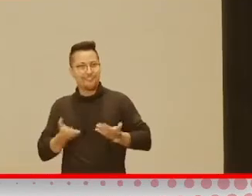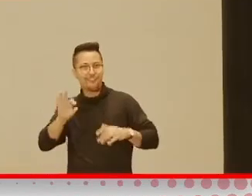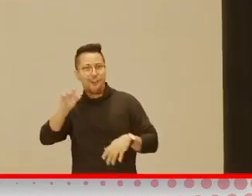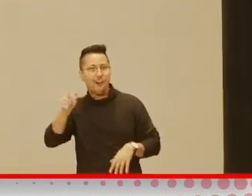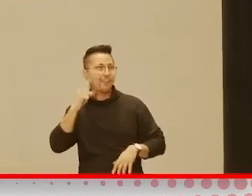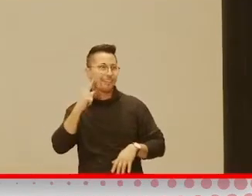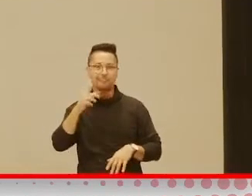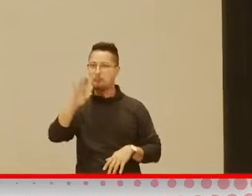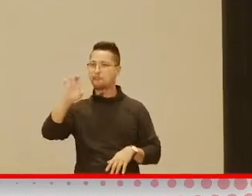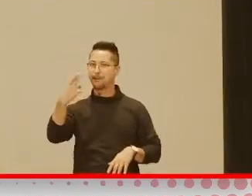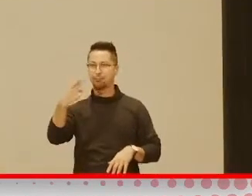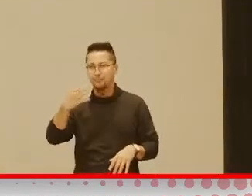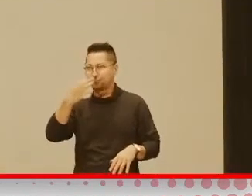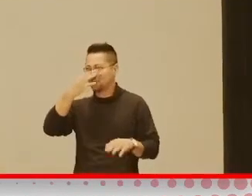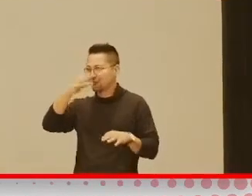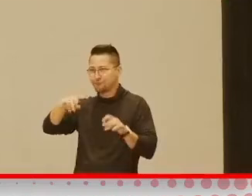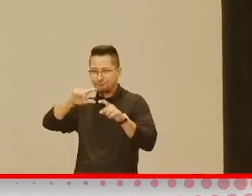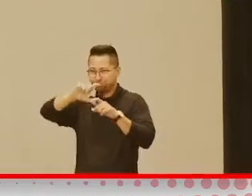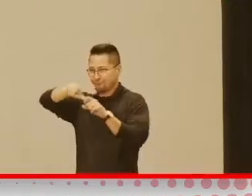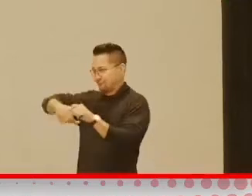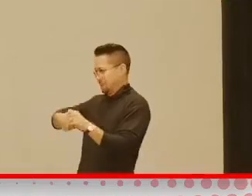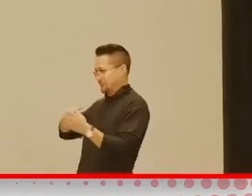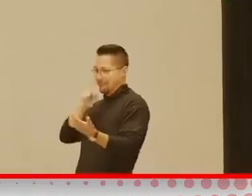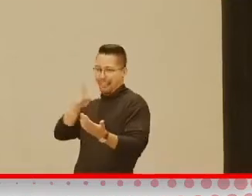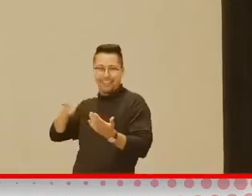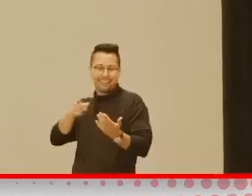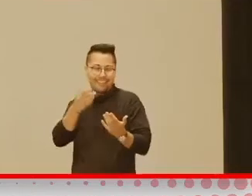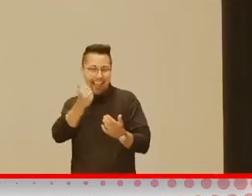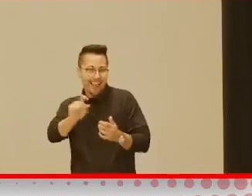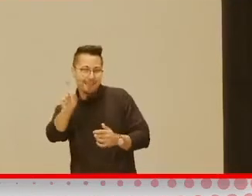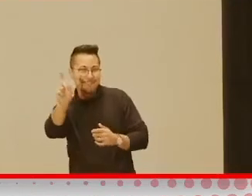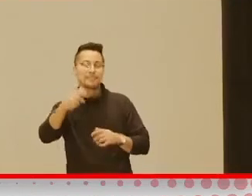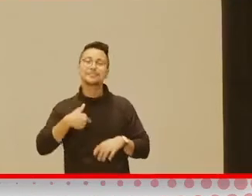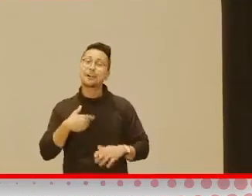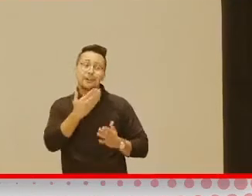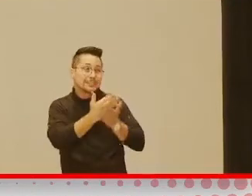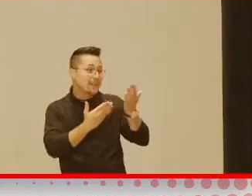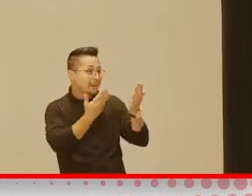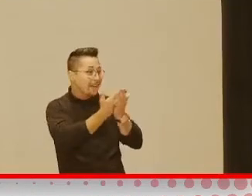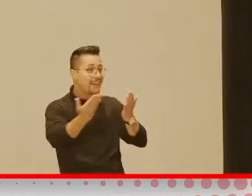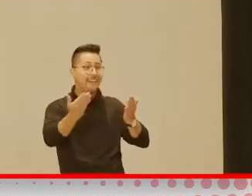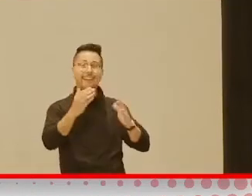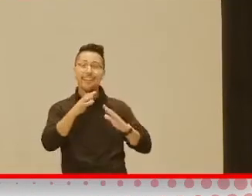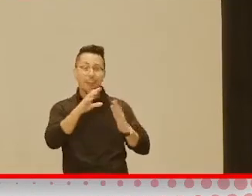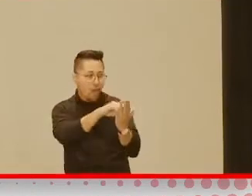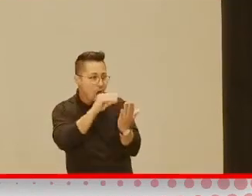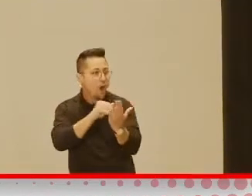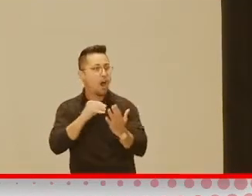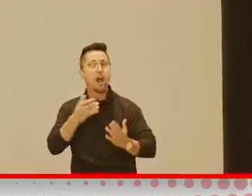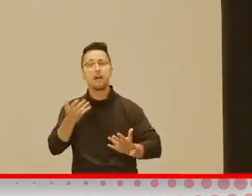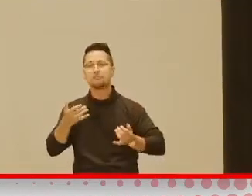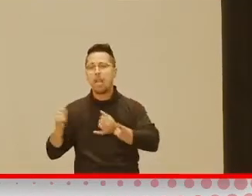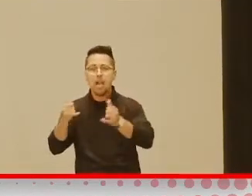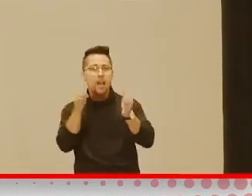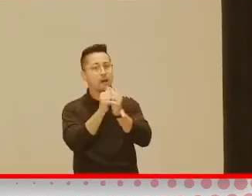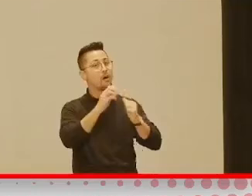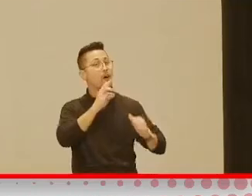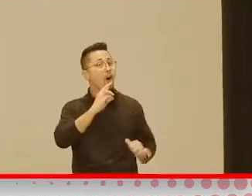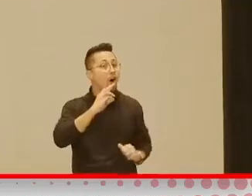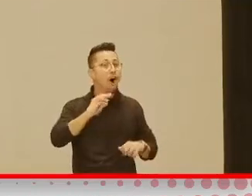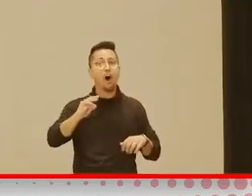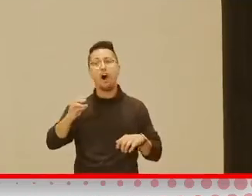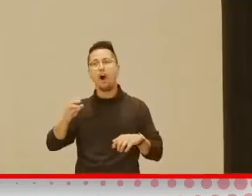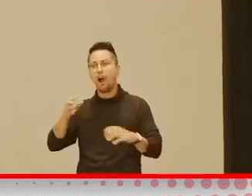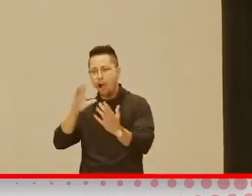you go. So, you know, some of the things they learn every day when they're playing with water, playing at the beach with the sand,